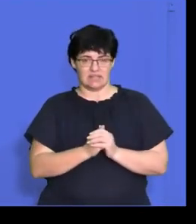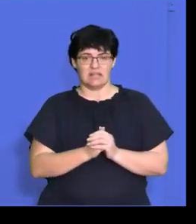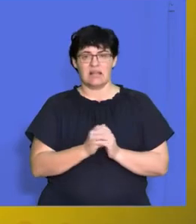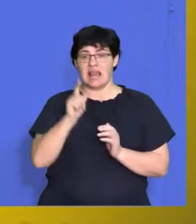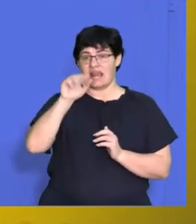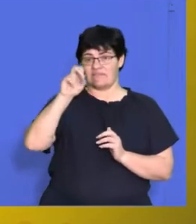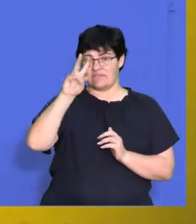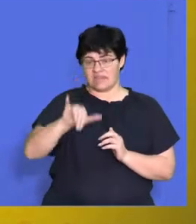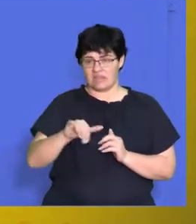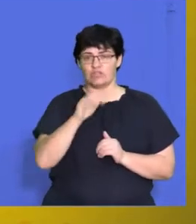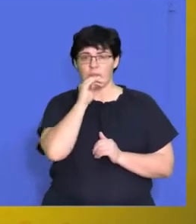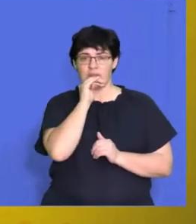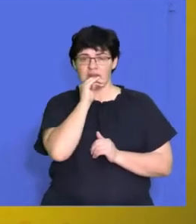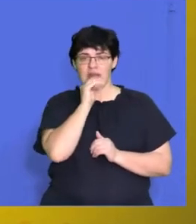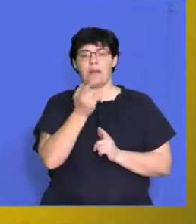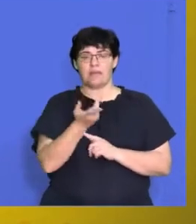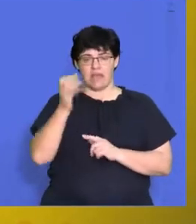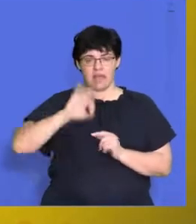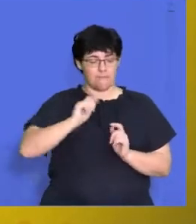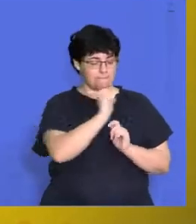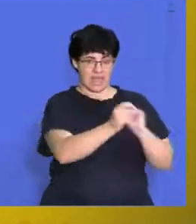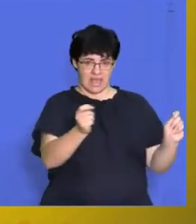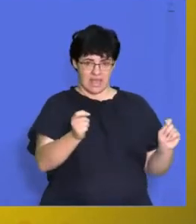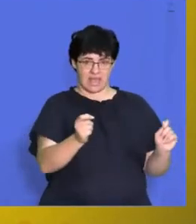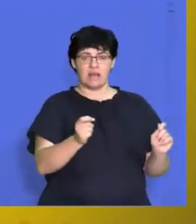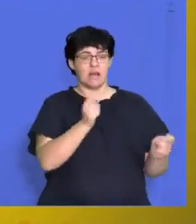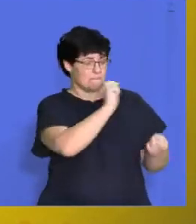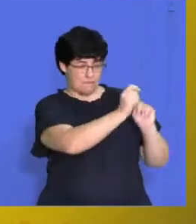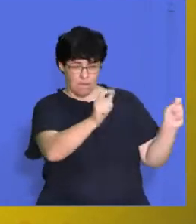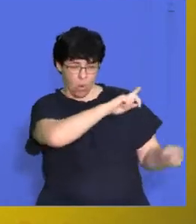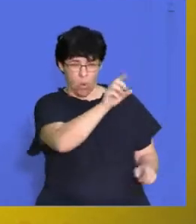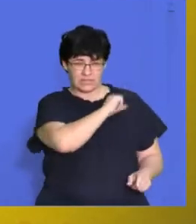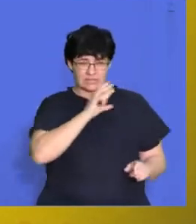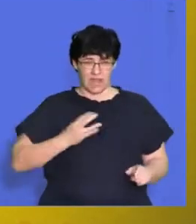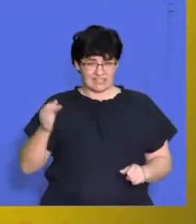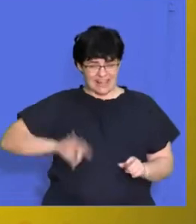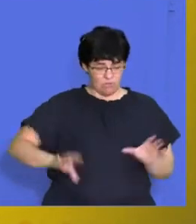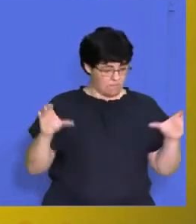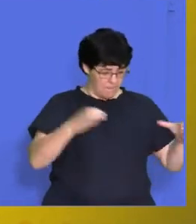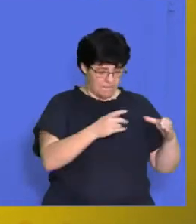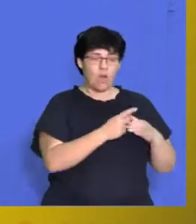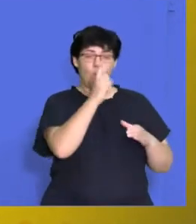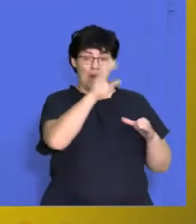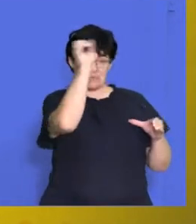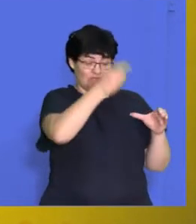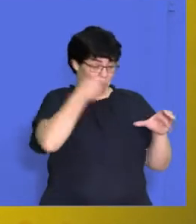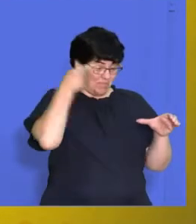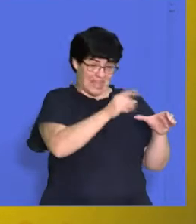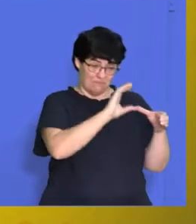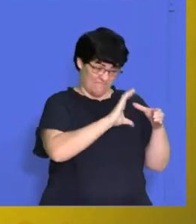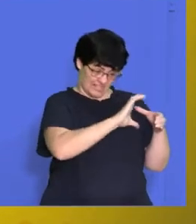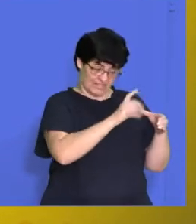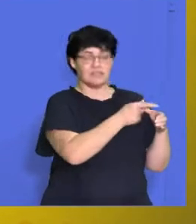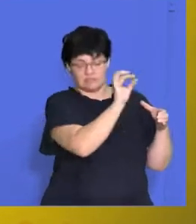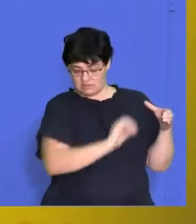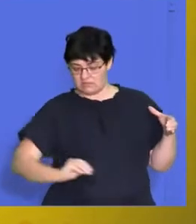say, right, 1% of how much we pay our entire workforce will then go to the skills development levy, right? So that's how the skills